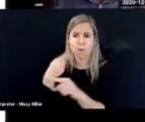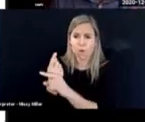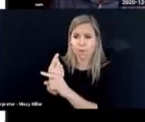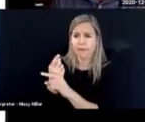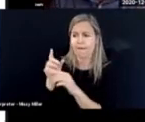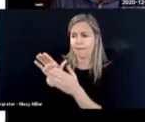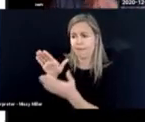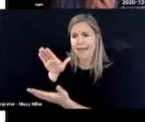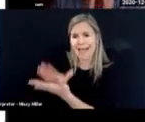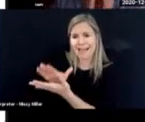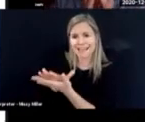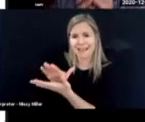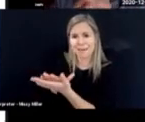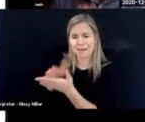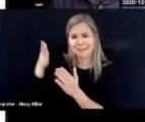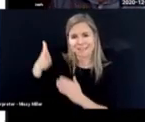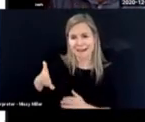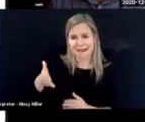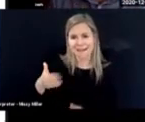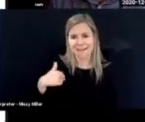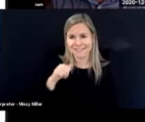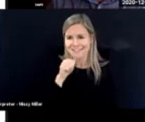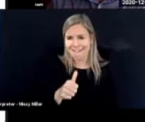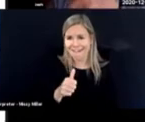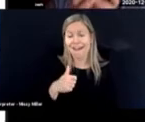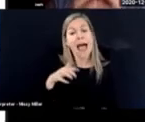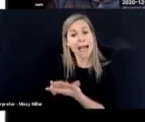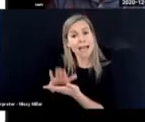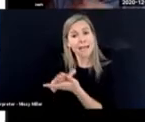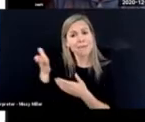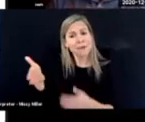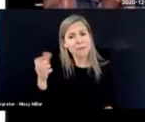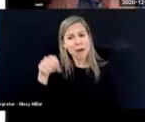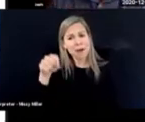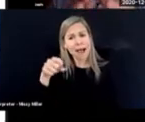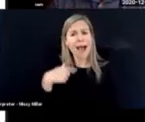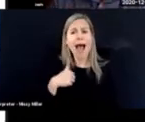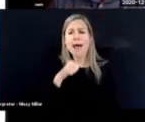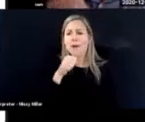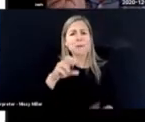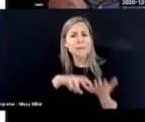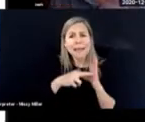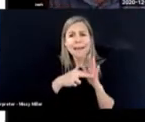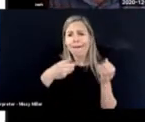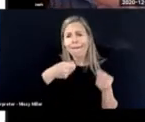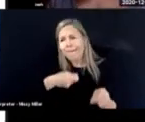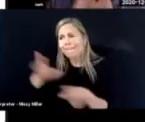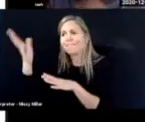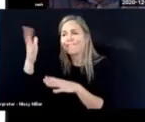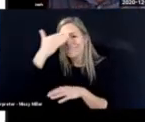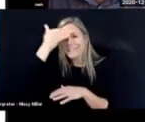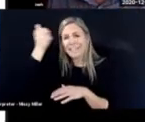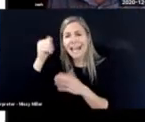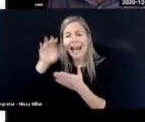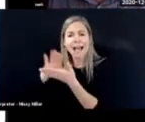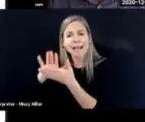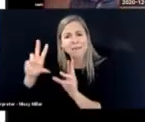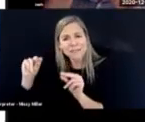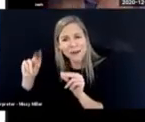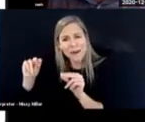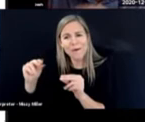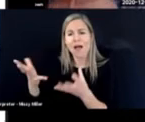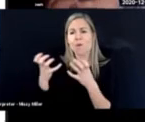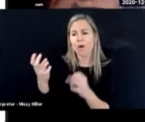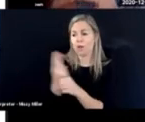very exclusively on academics, though academics are there. I'm not saying forget academics.